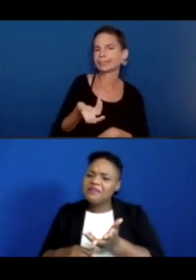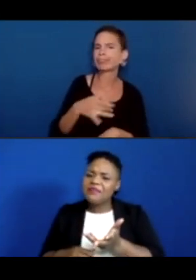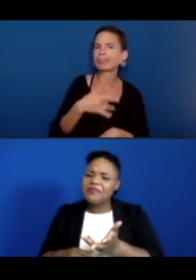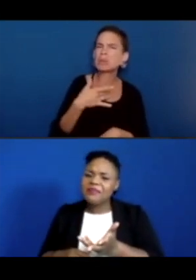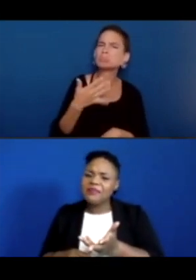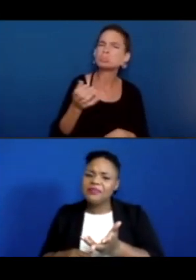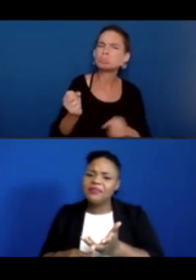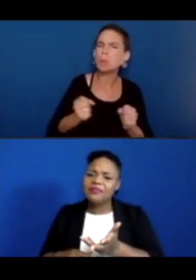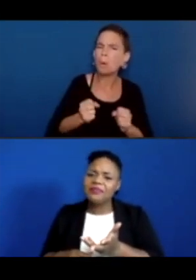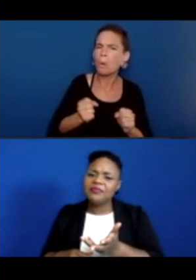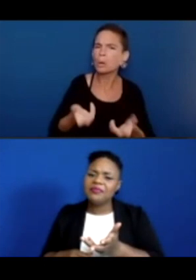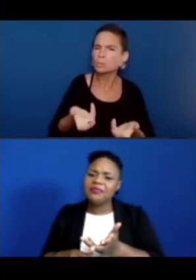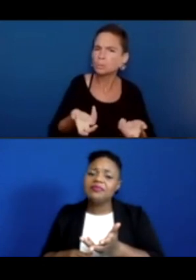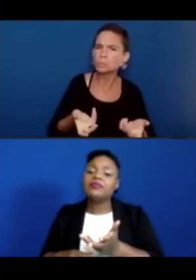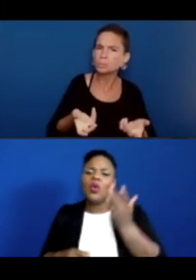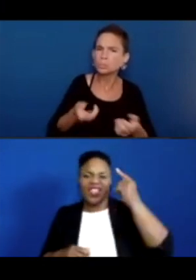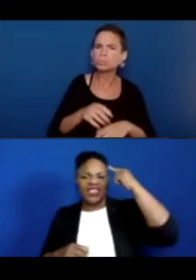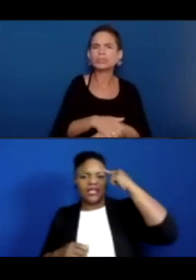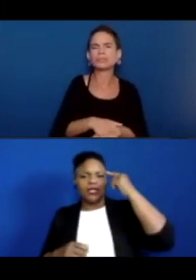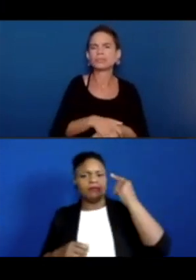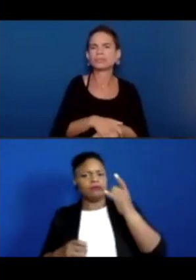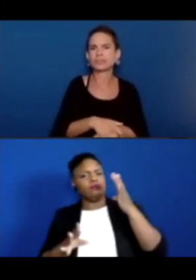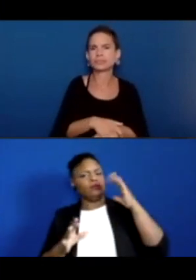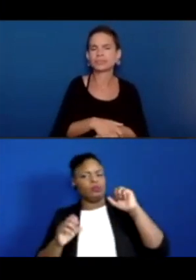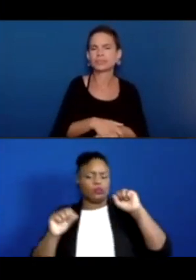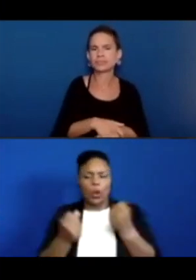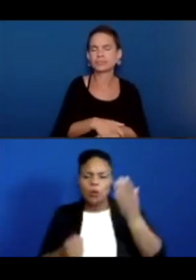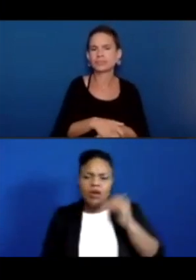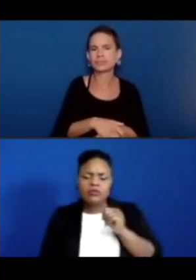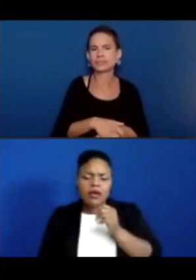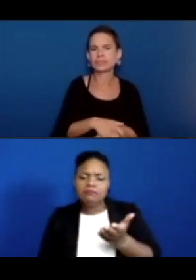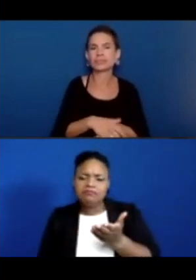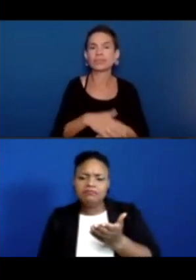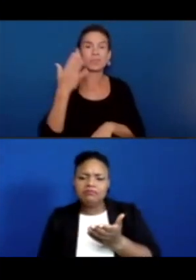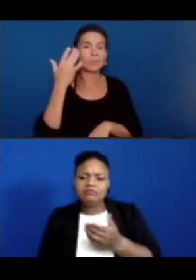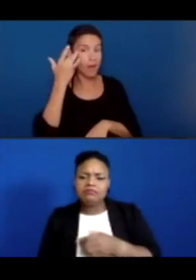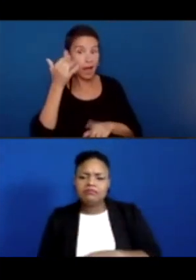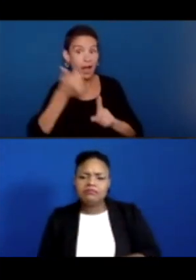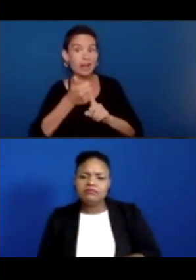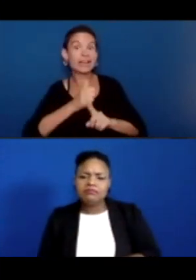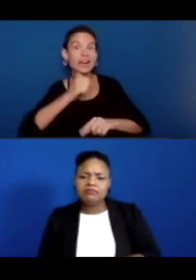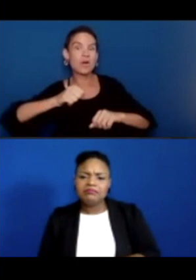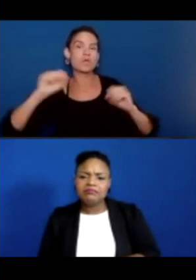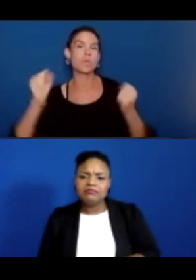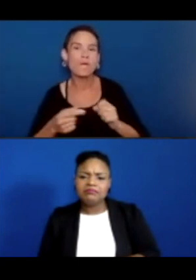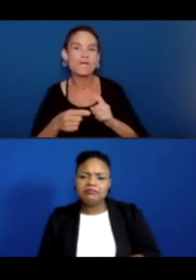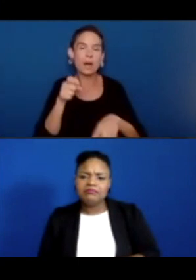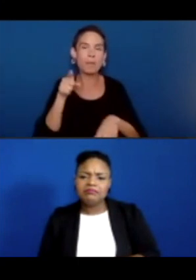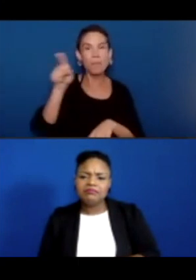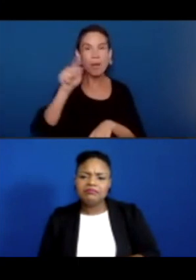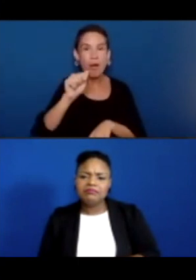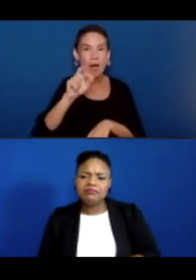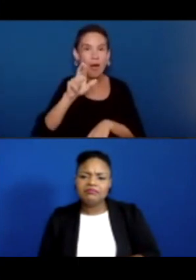Because it's not in the Arctic. Because, remember, you put it in the warm water. So, you know when you were to touch